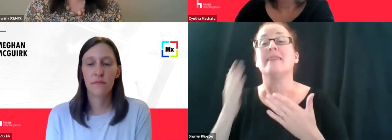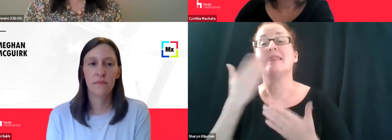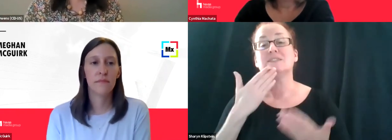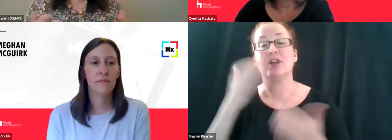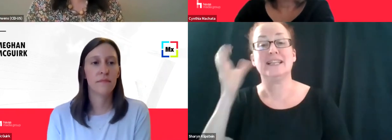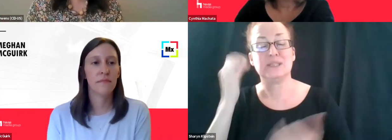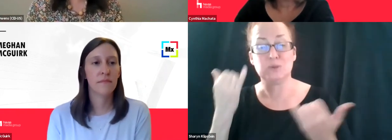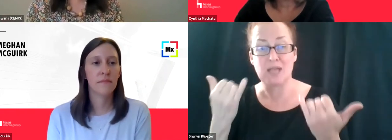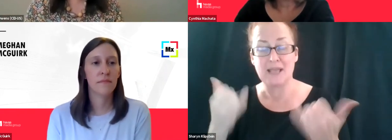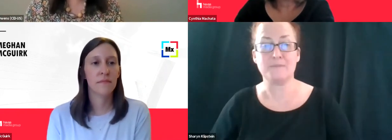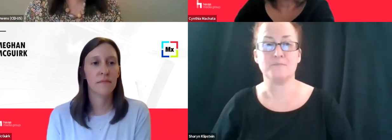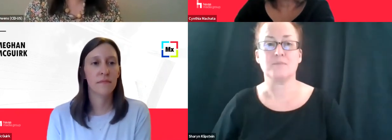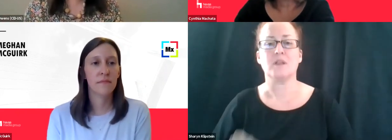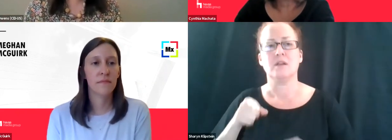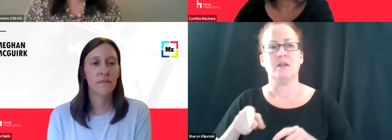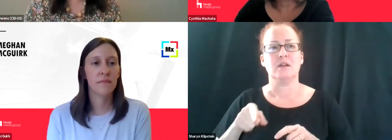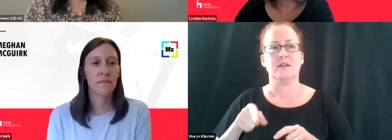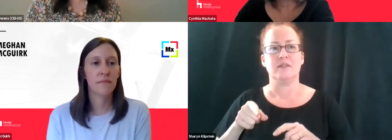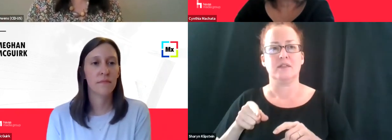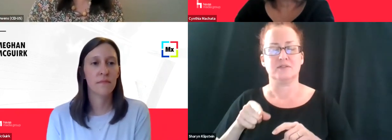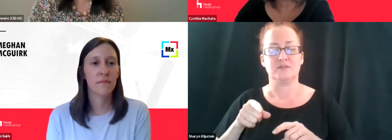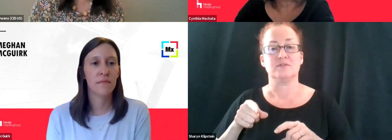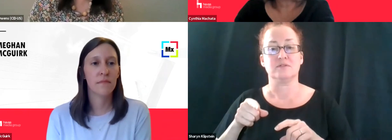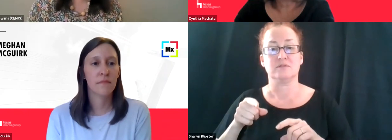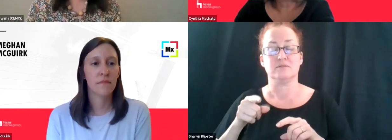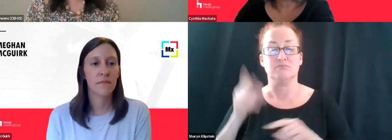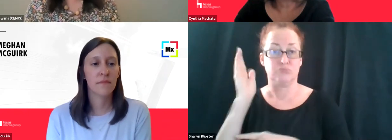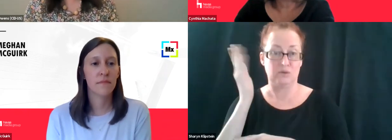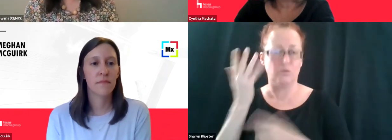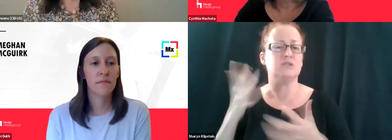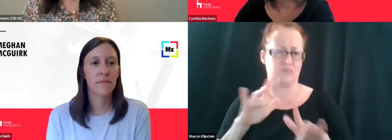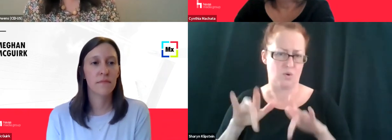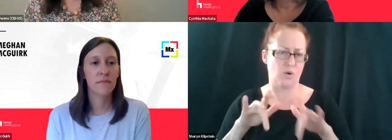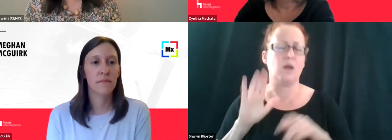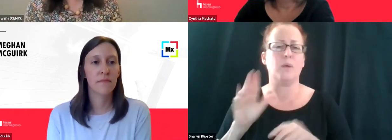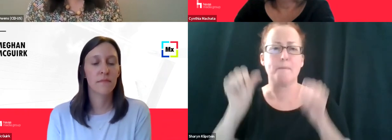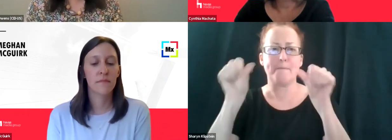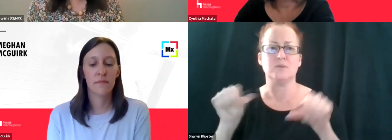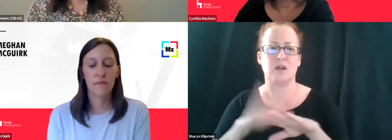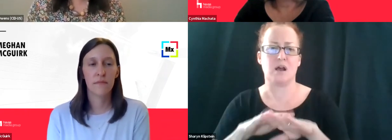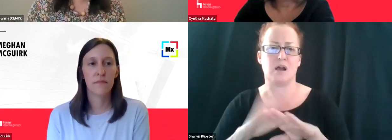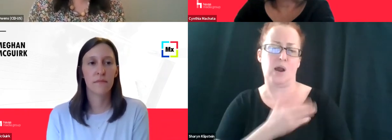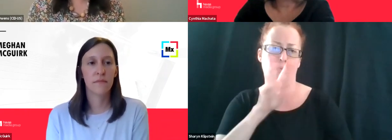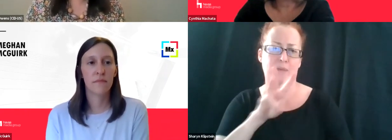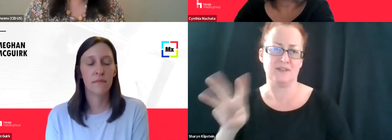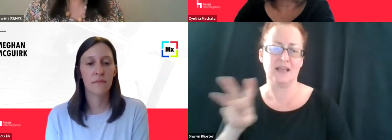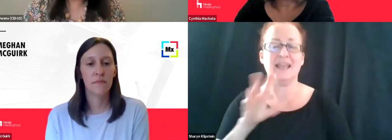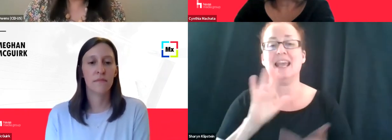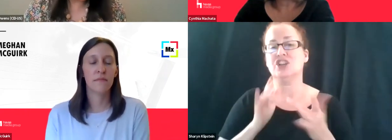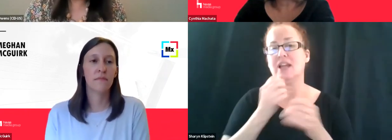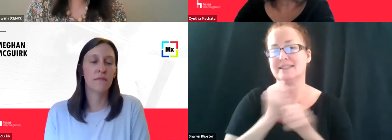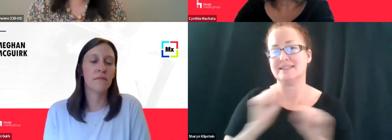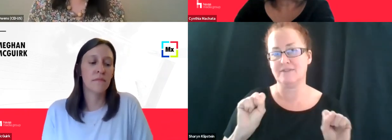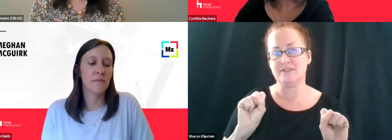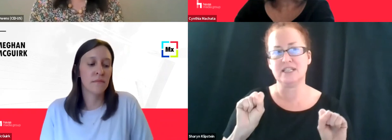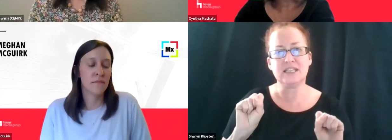us. The, this session will be recorded, um, has been recorded and will be posted on our, on our website at internet safety.trendmicro